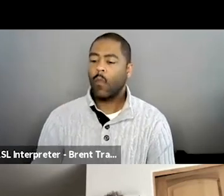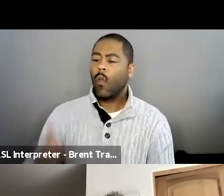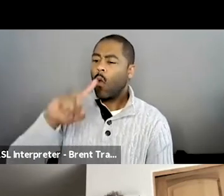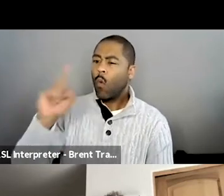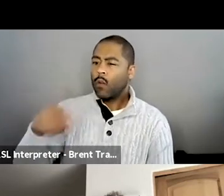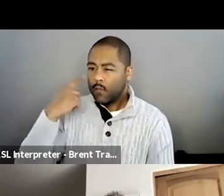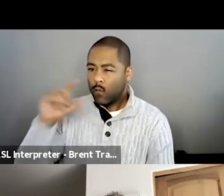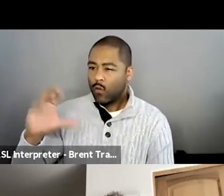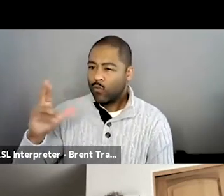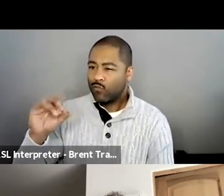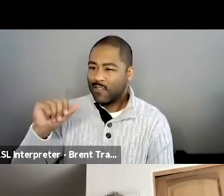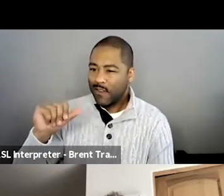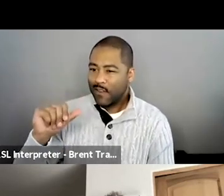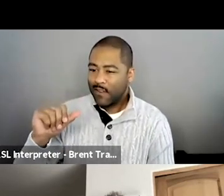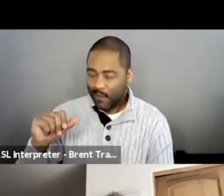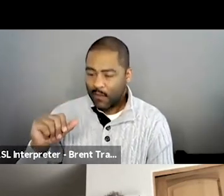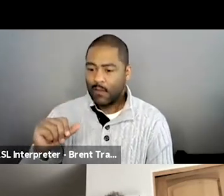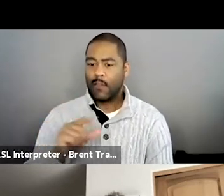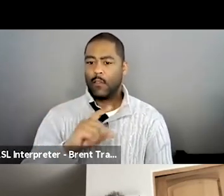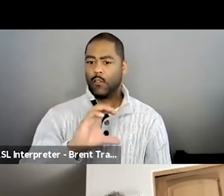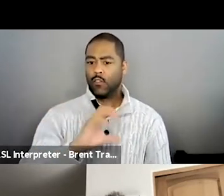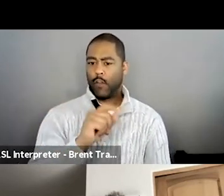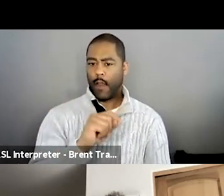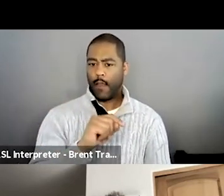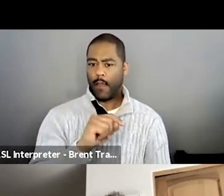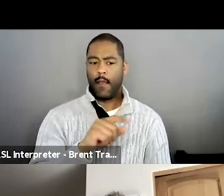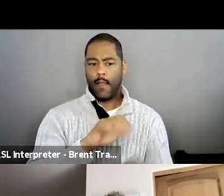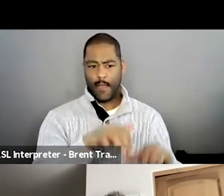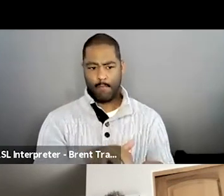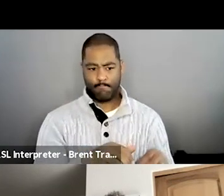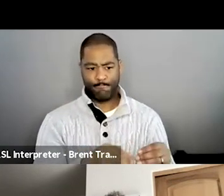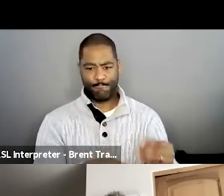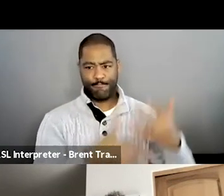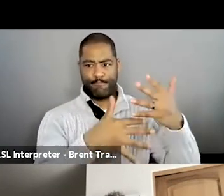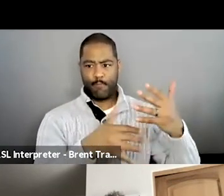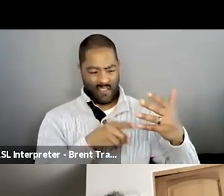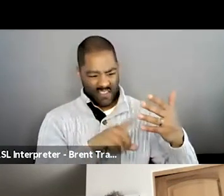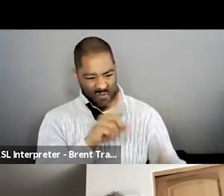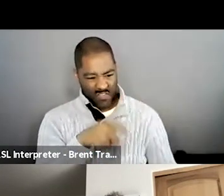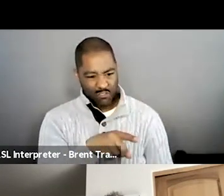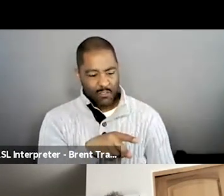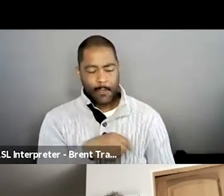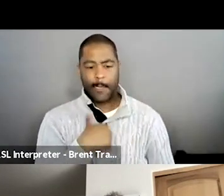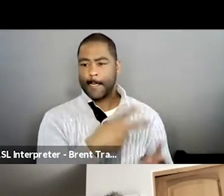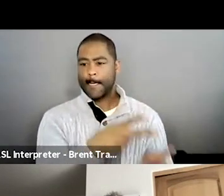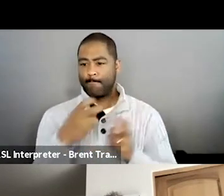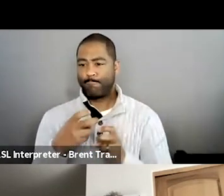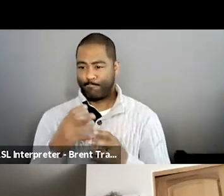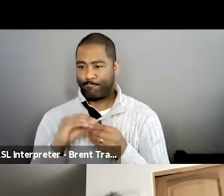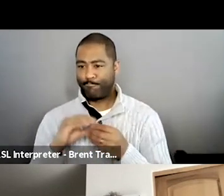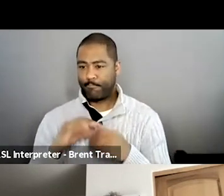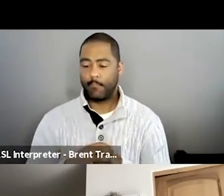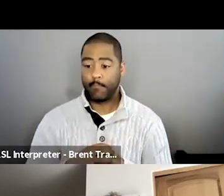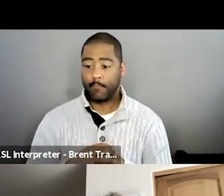whether you now believe, uh, actually it could be a question for all of you guys. Uh, what do you believe now about adults with disabilities,